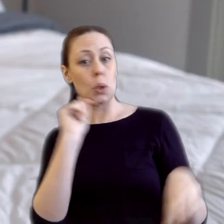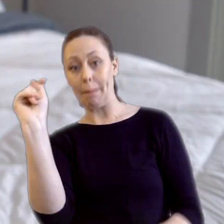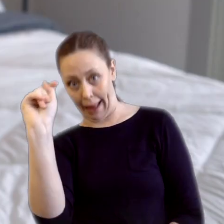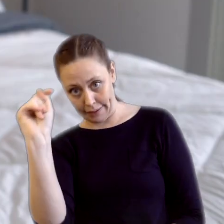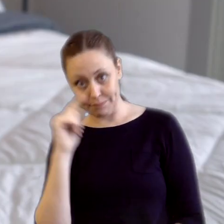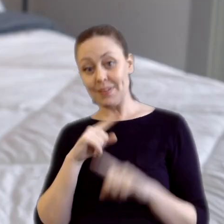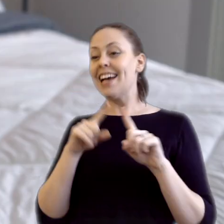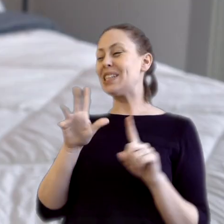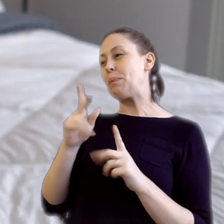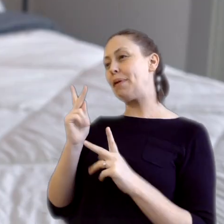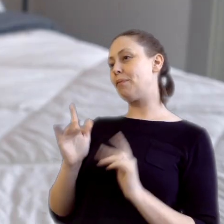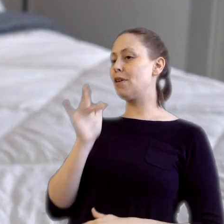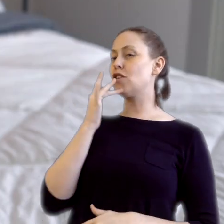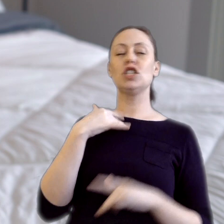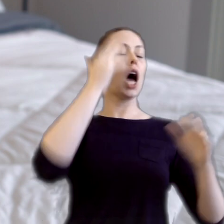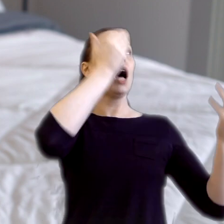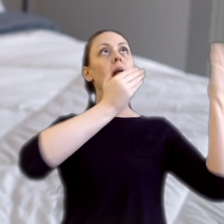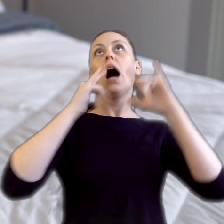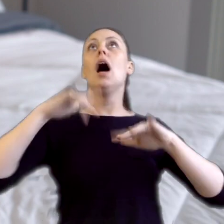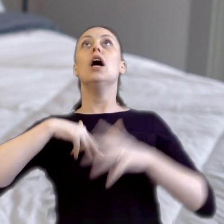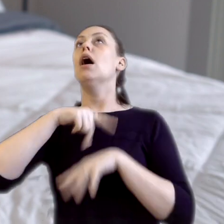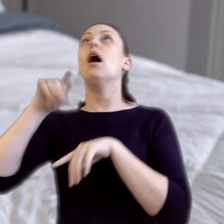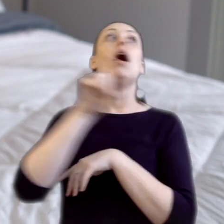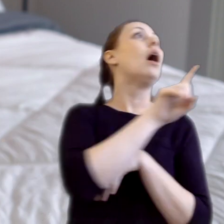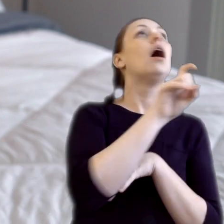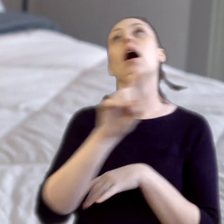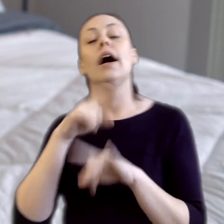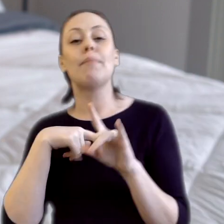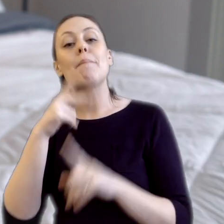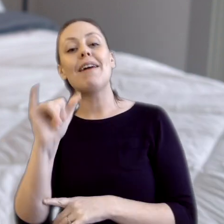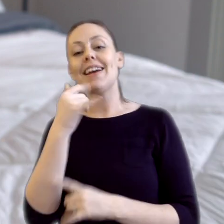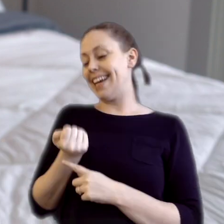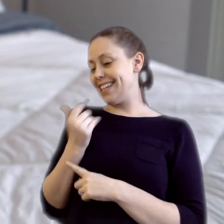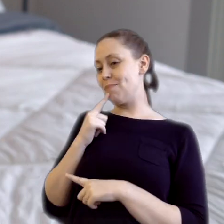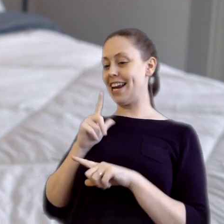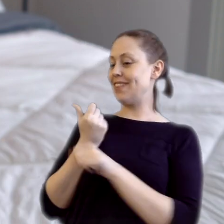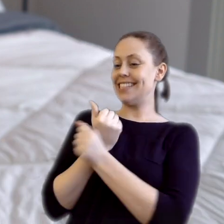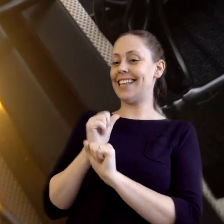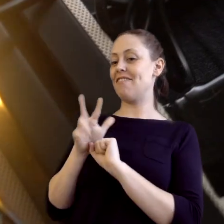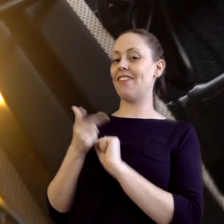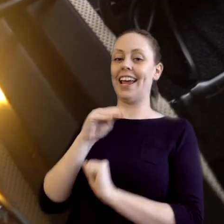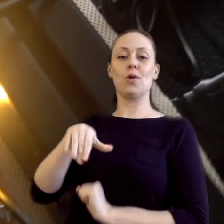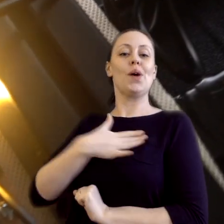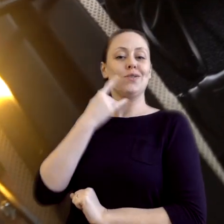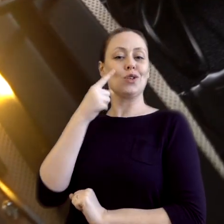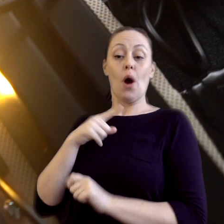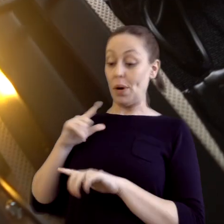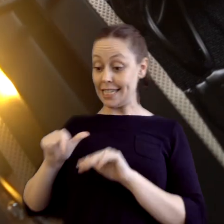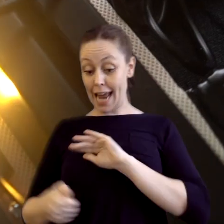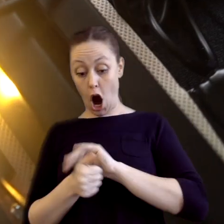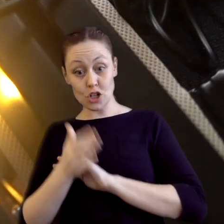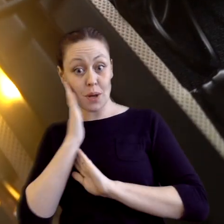for those of us that prefer to just stumble around in the darkness, puffy has a bit of a saving grace for you. And that's the under bed